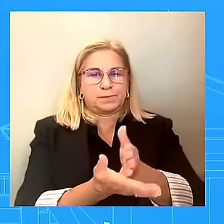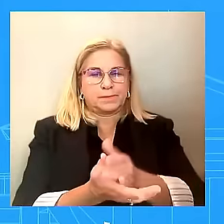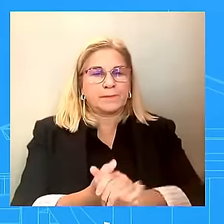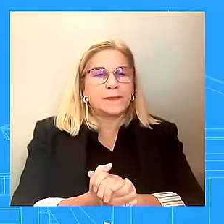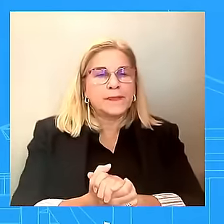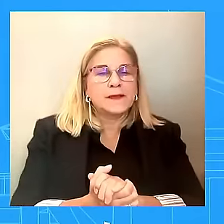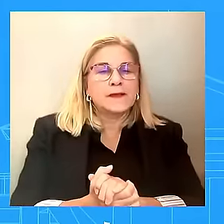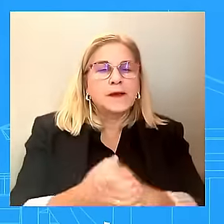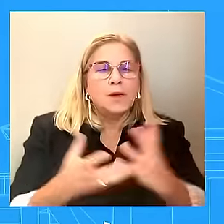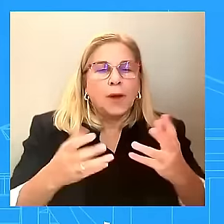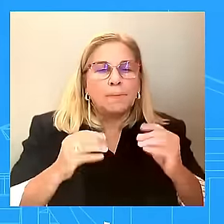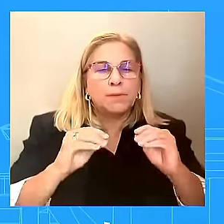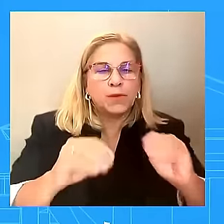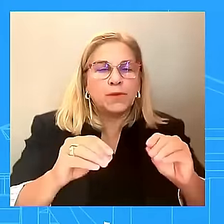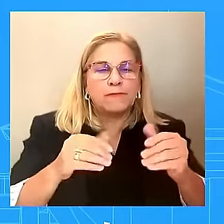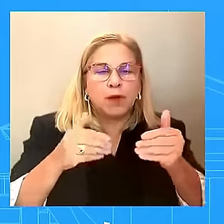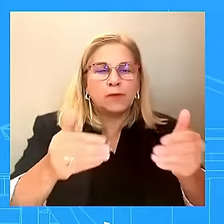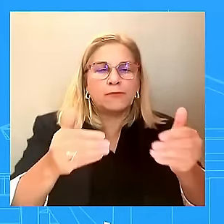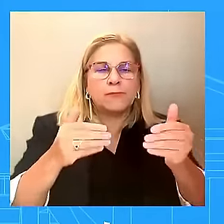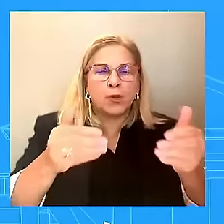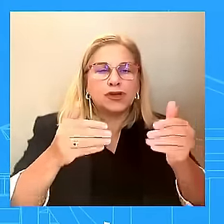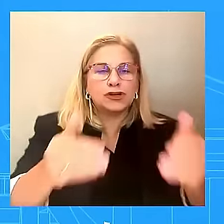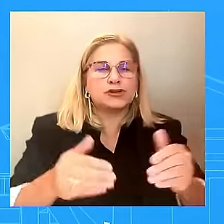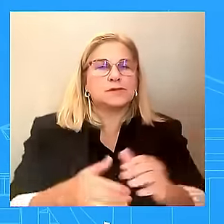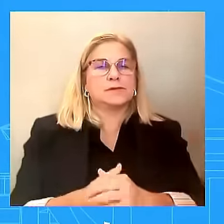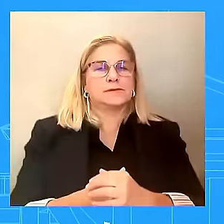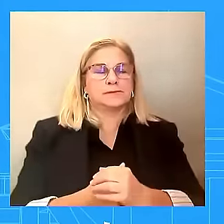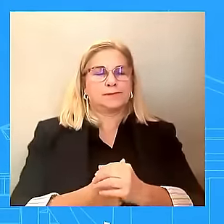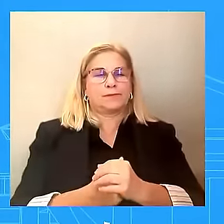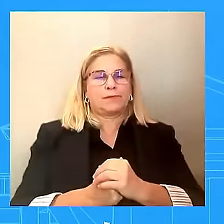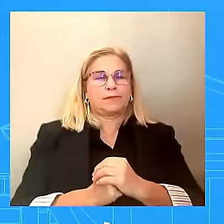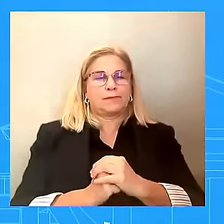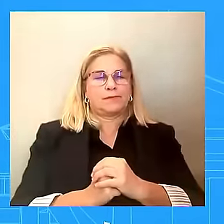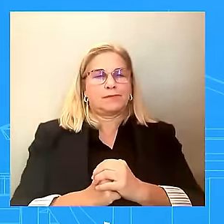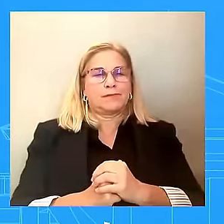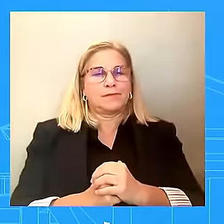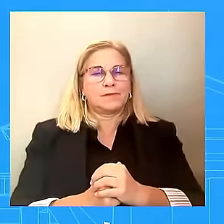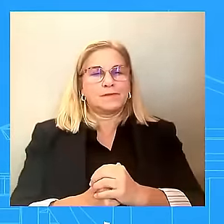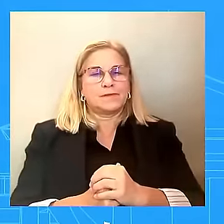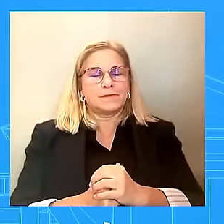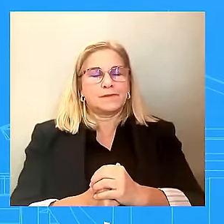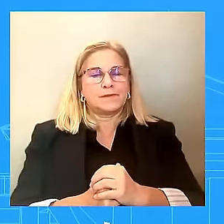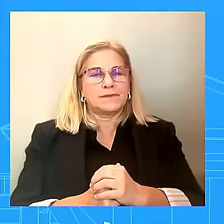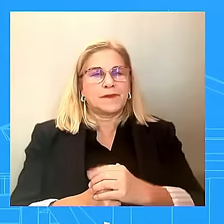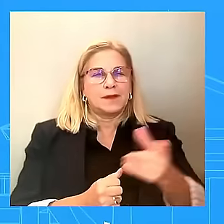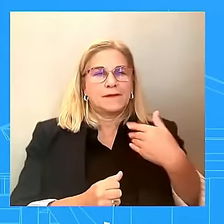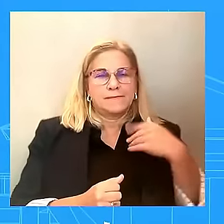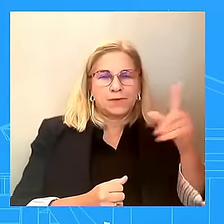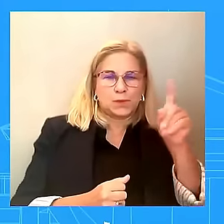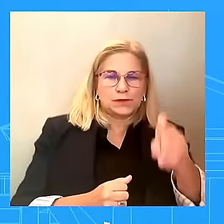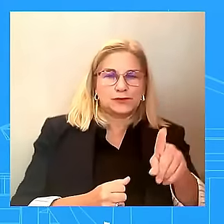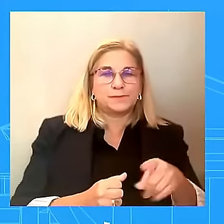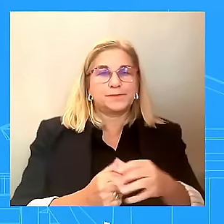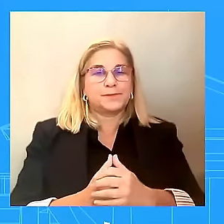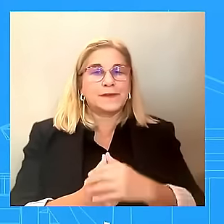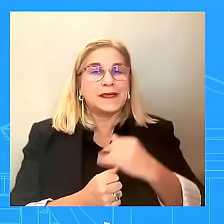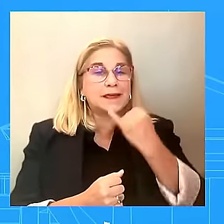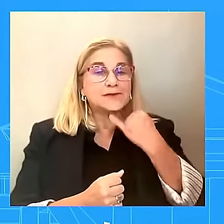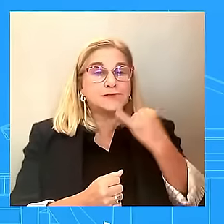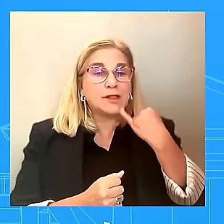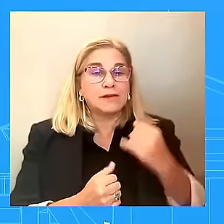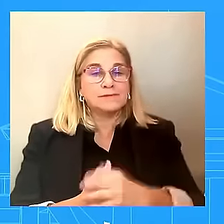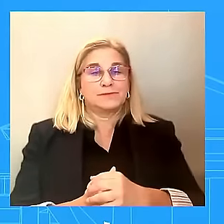clear. I guess my question is, Israel is not on the list of countries